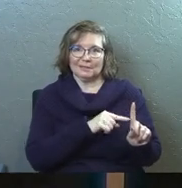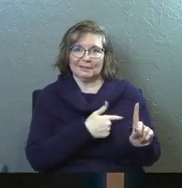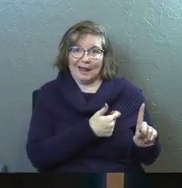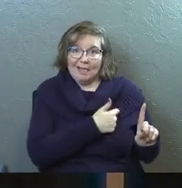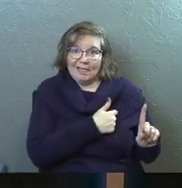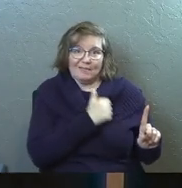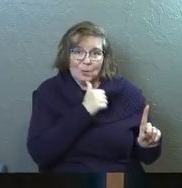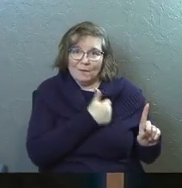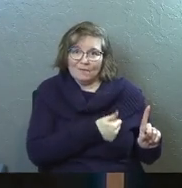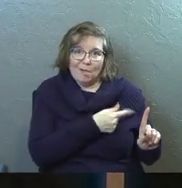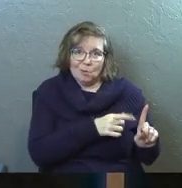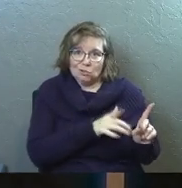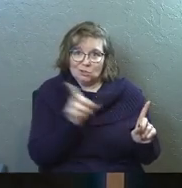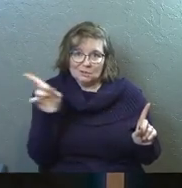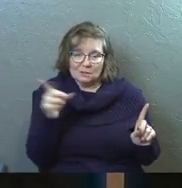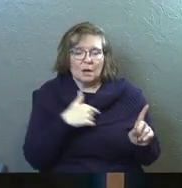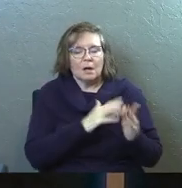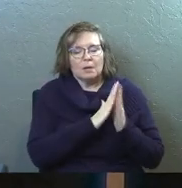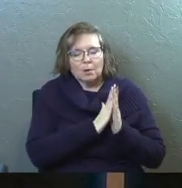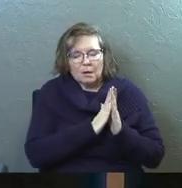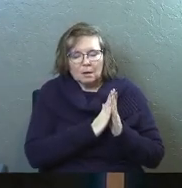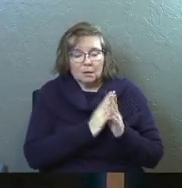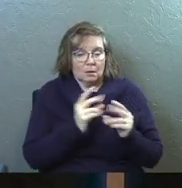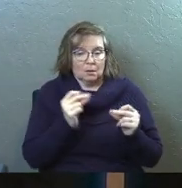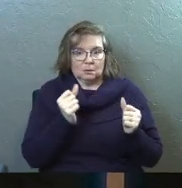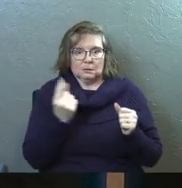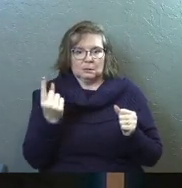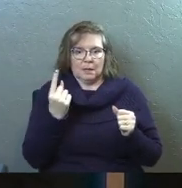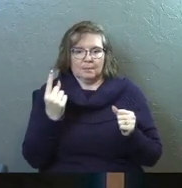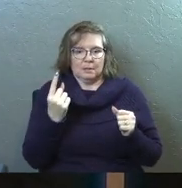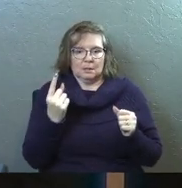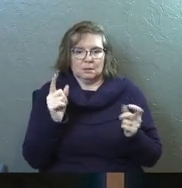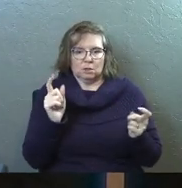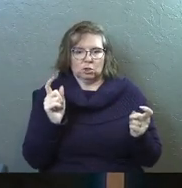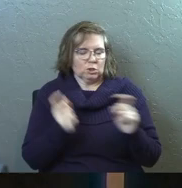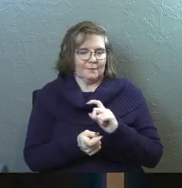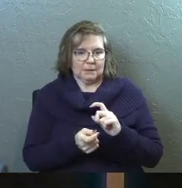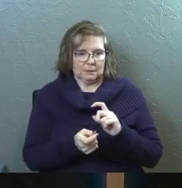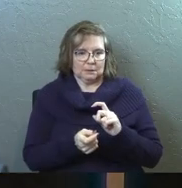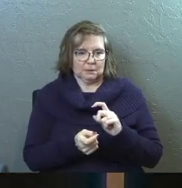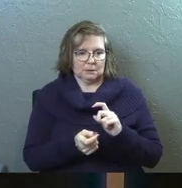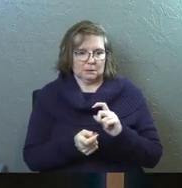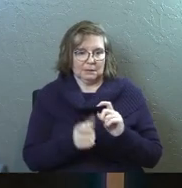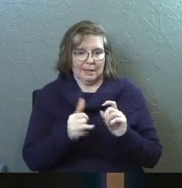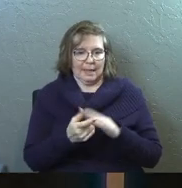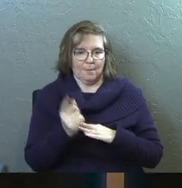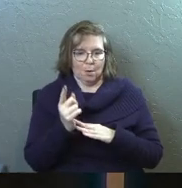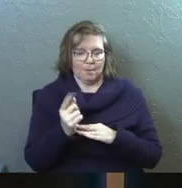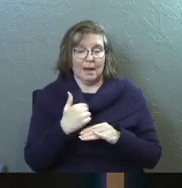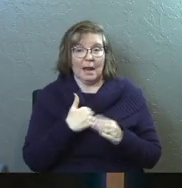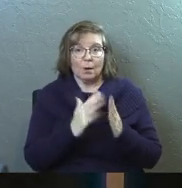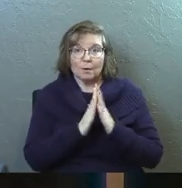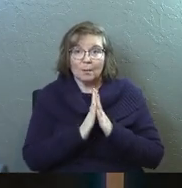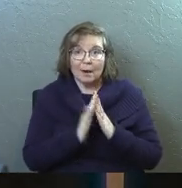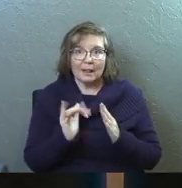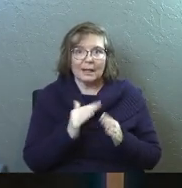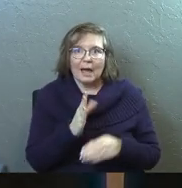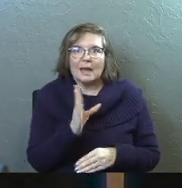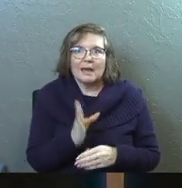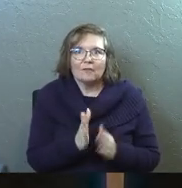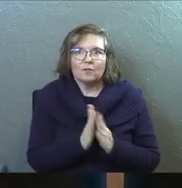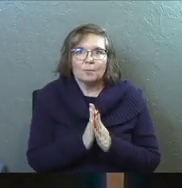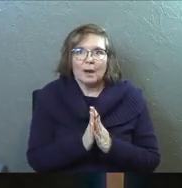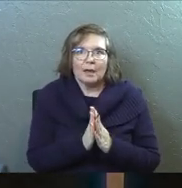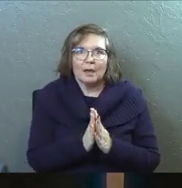following Jesus. And I'm praying and I'm praying. And then all of a sudden, like something shifted in that moment. And I was praying like I've